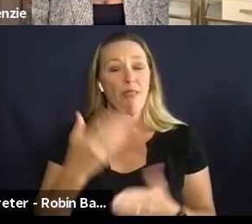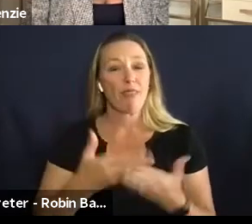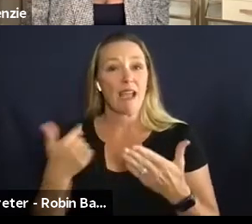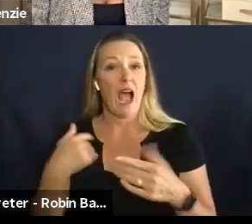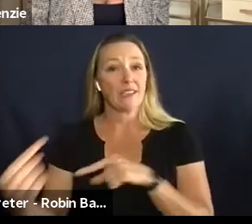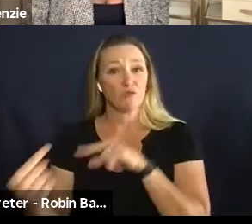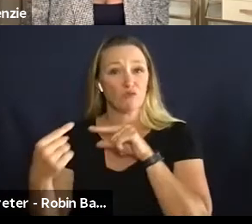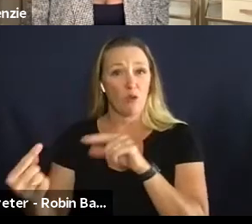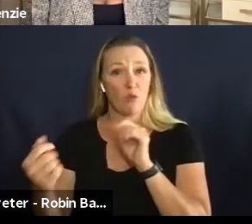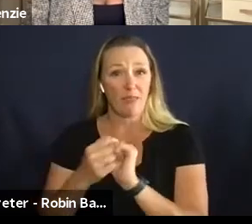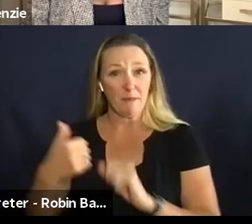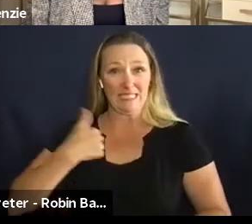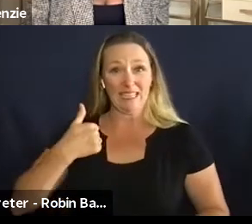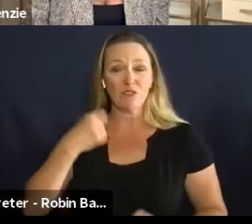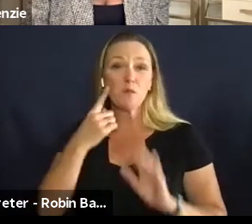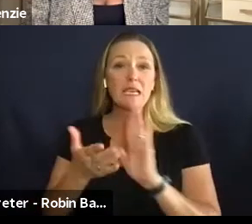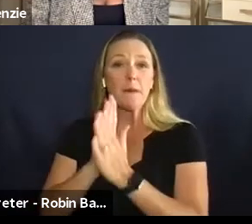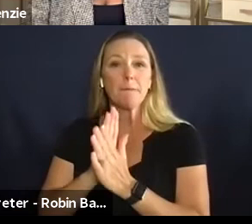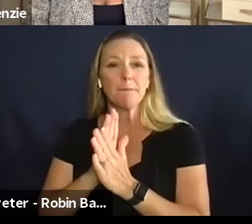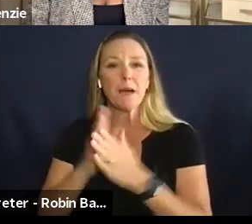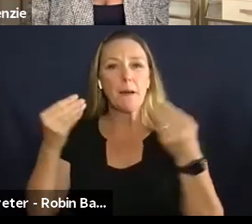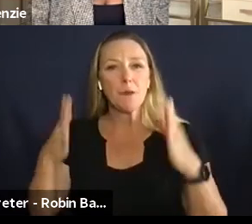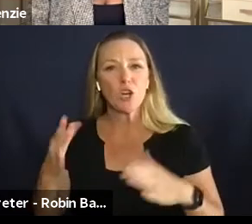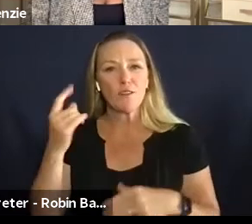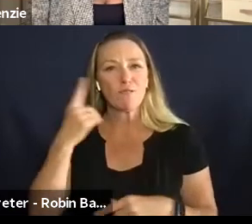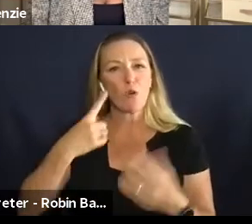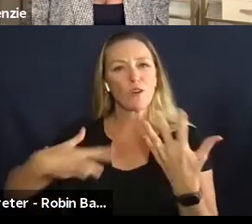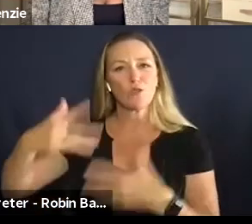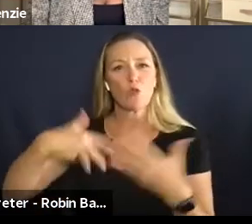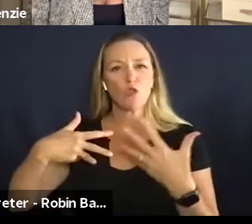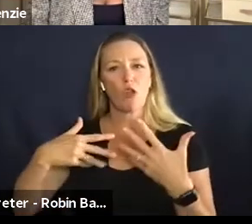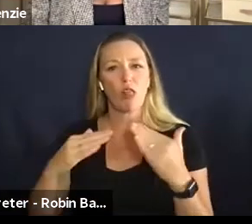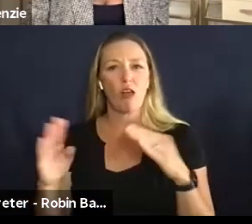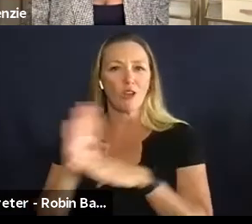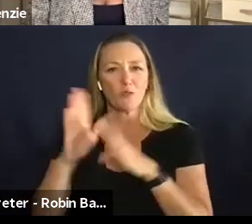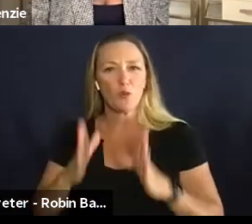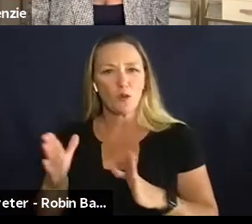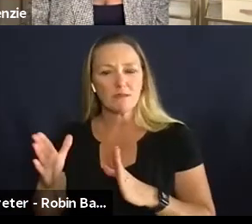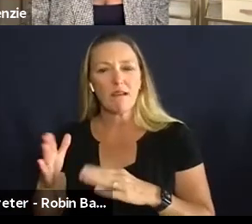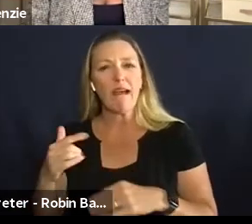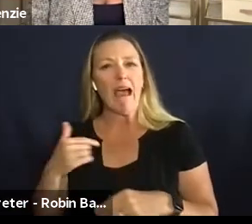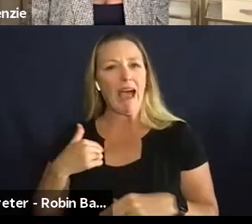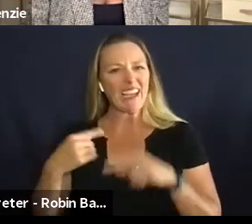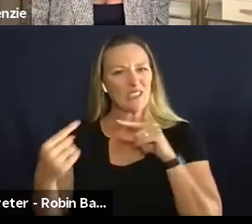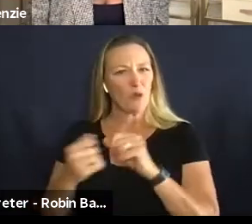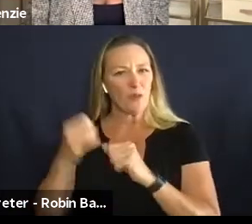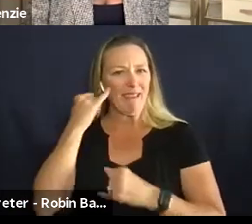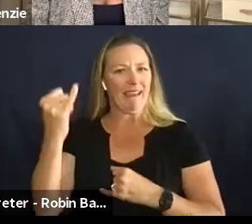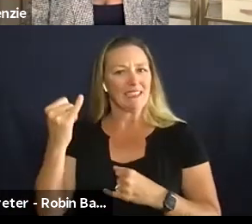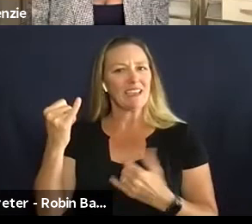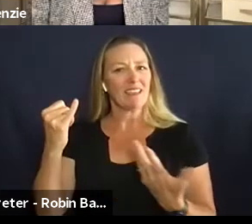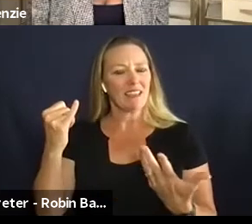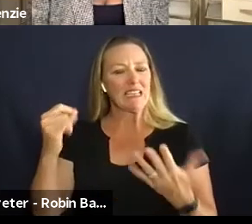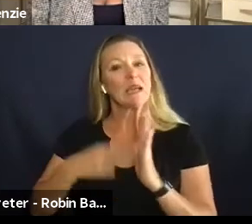and being a marketer of social entrepreneurs um i struggle a lot with the idea that and